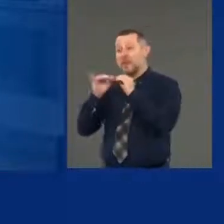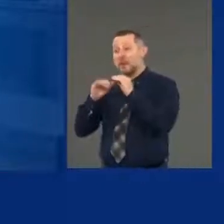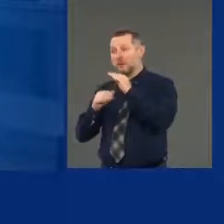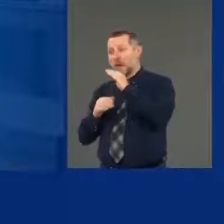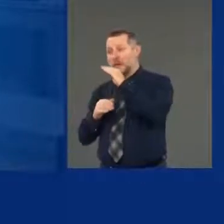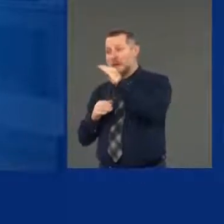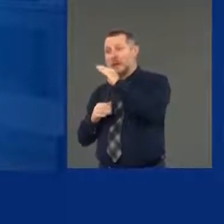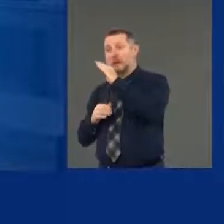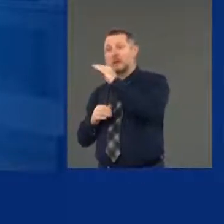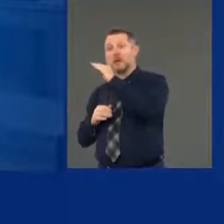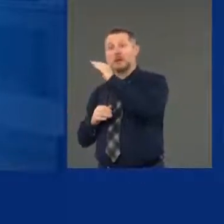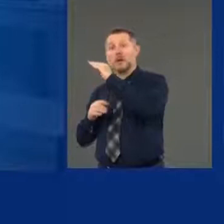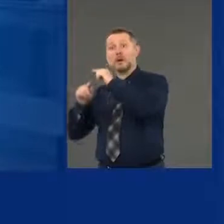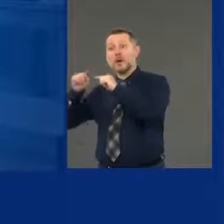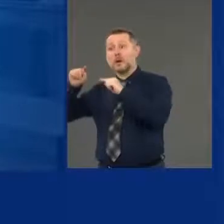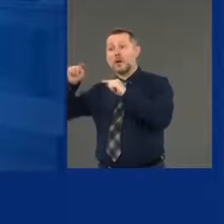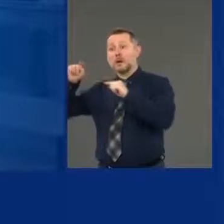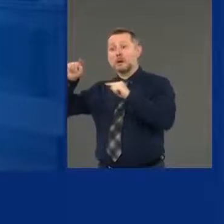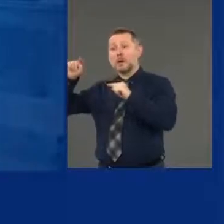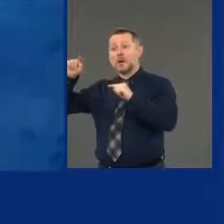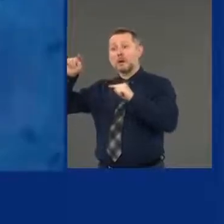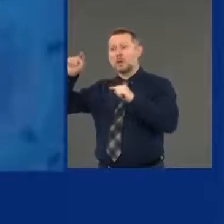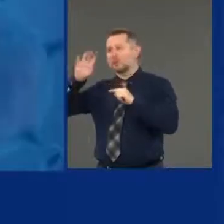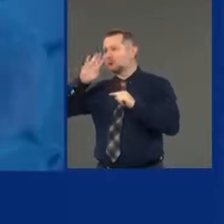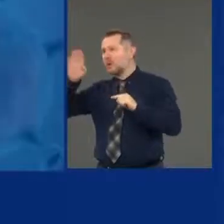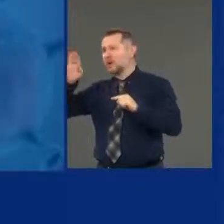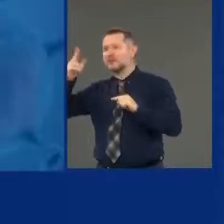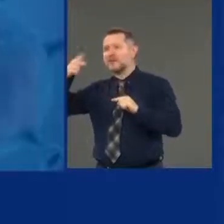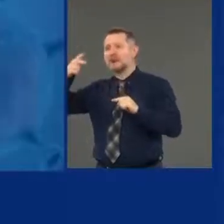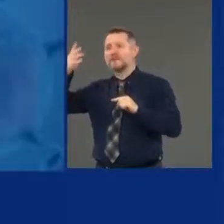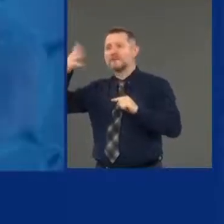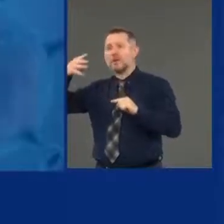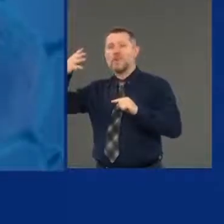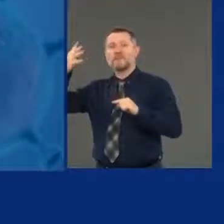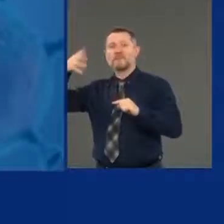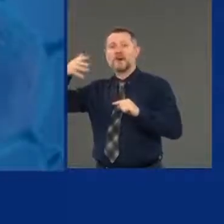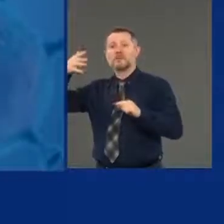a number of days, then it's something that people have to pay attention to.